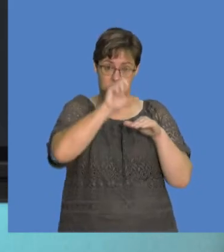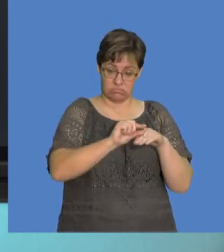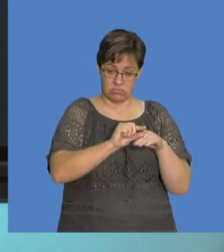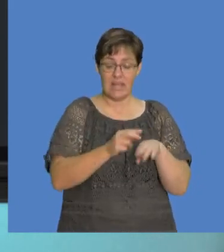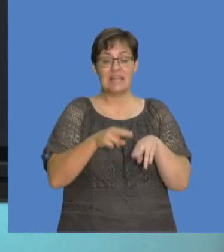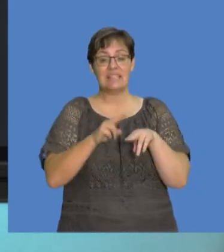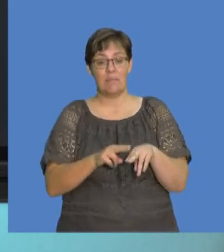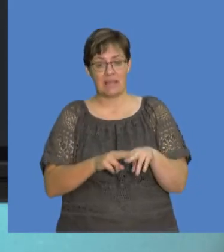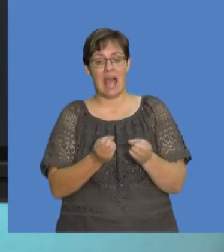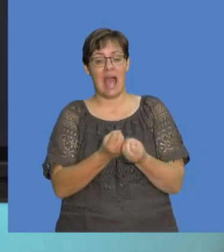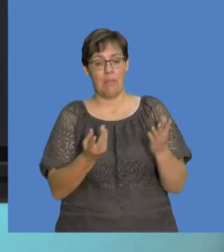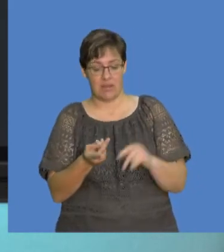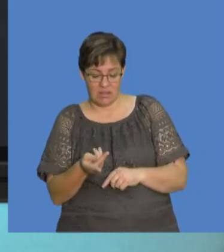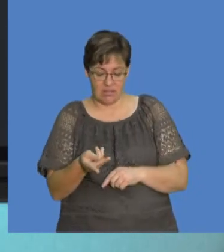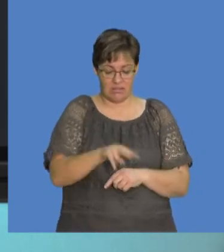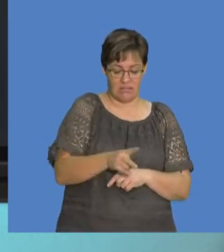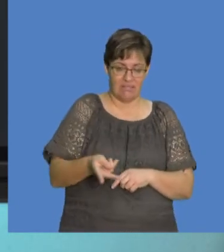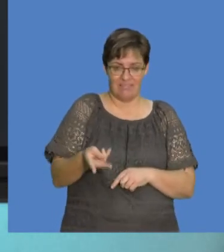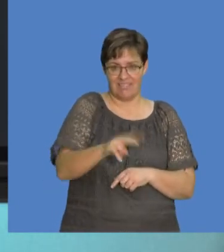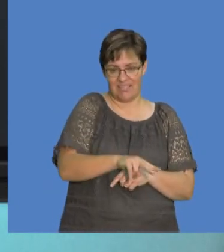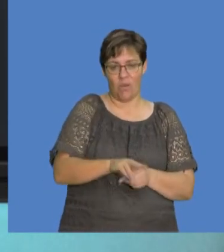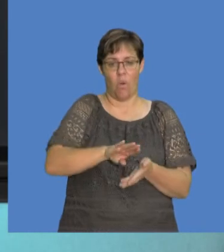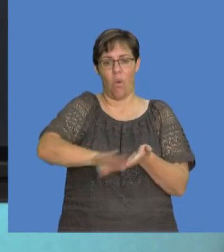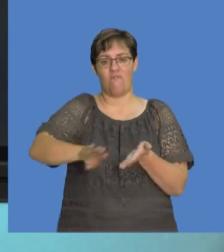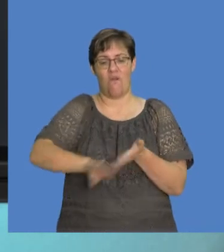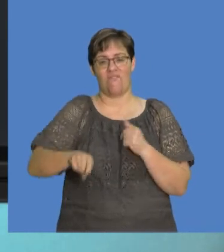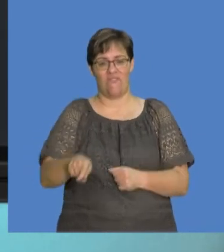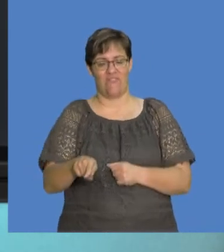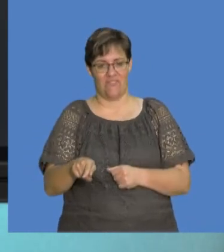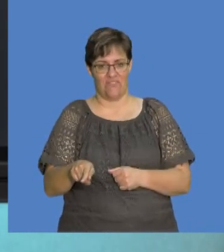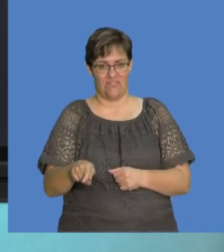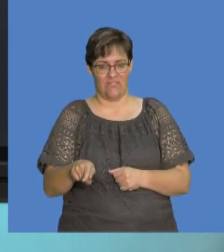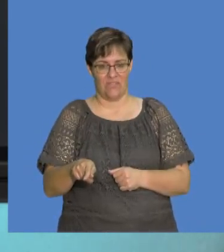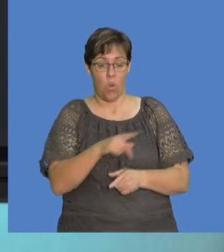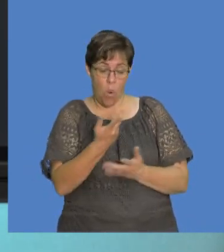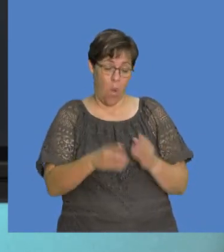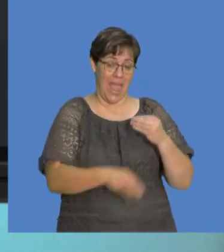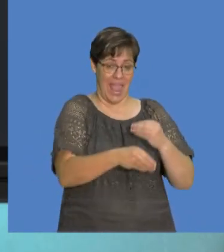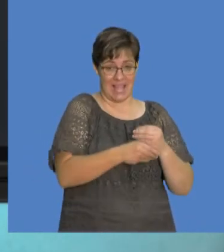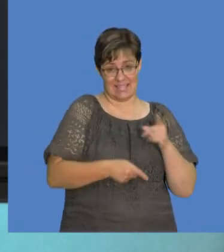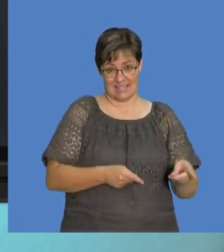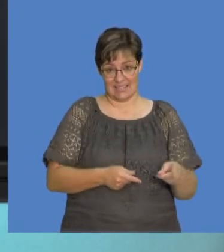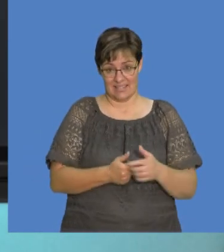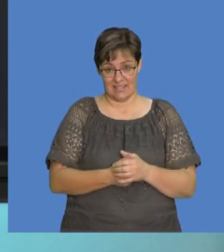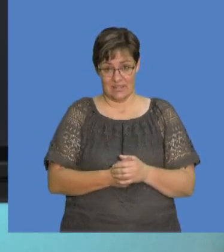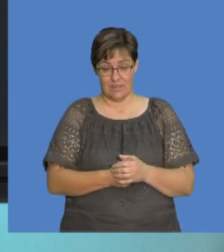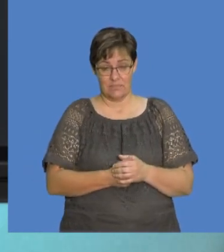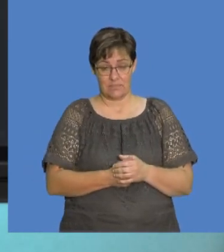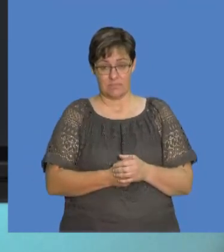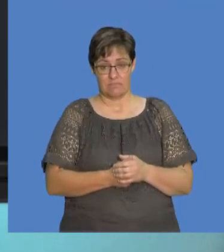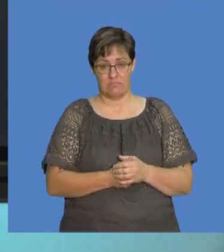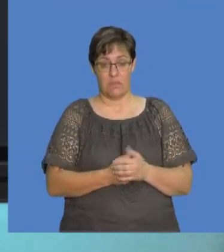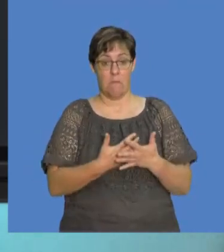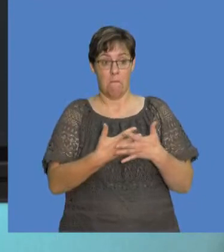of the charge entirely depends on the number of electrons that were actually removed from that material or added. Okay? So